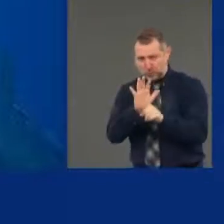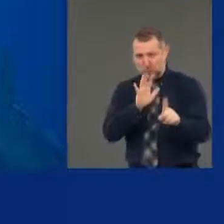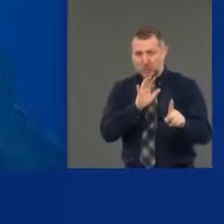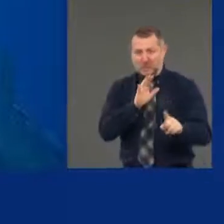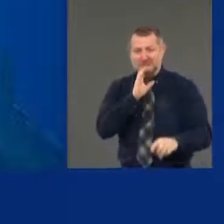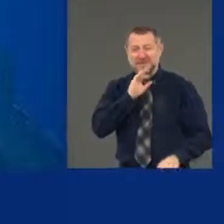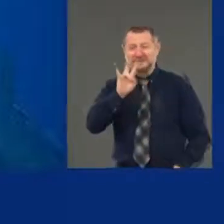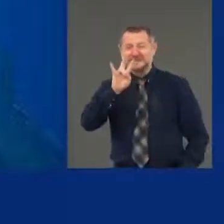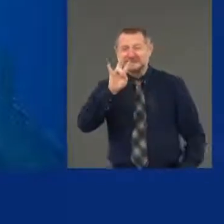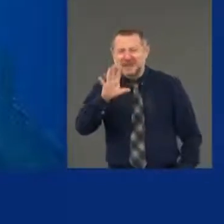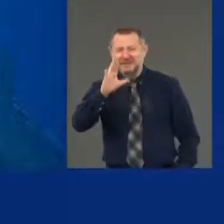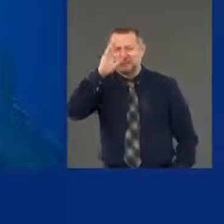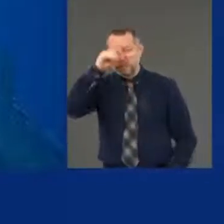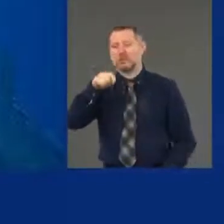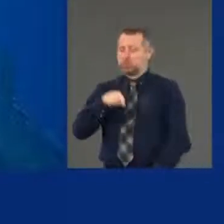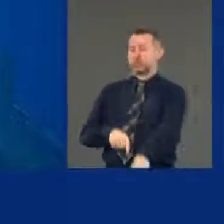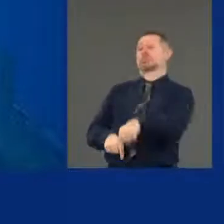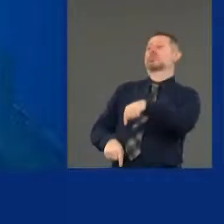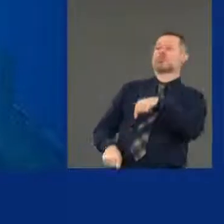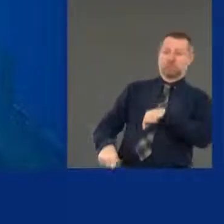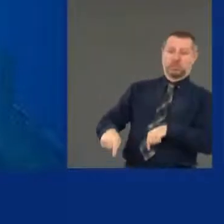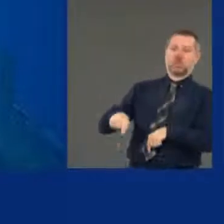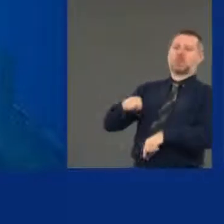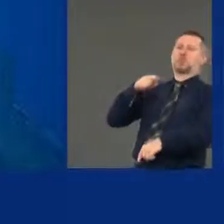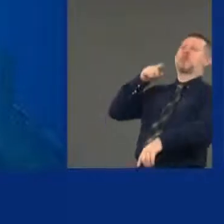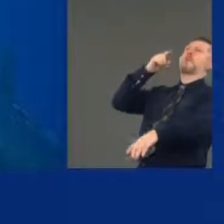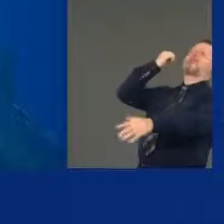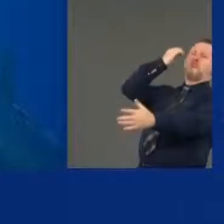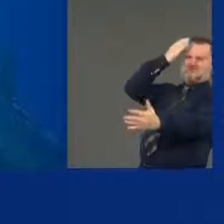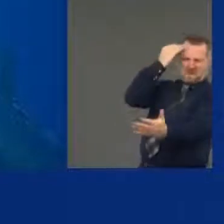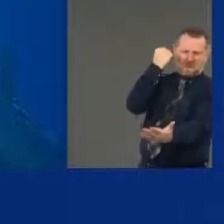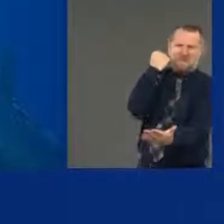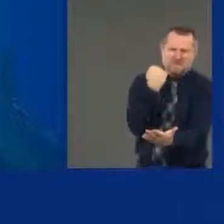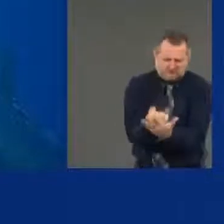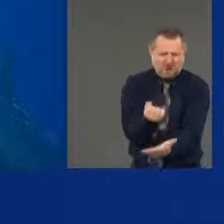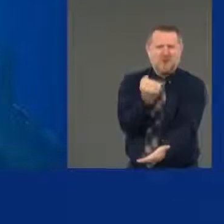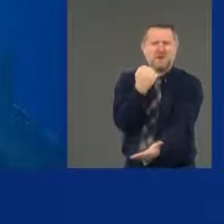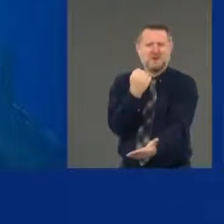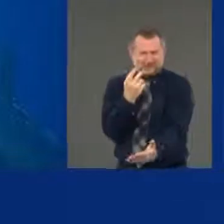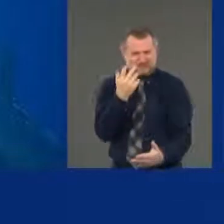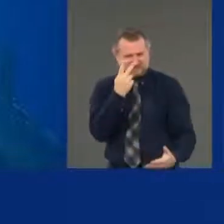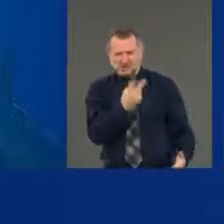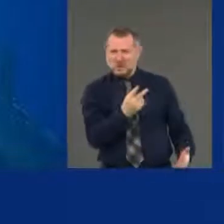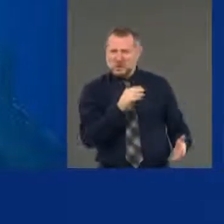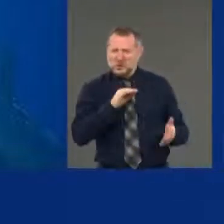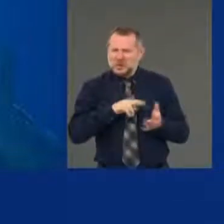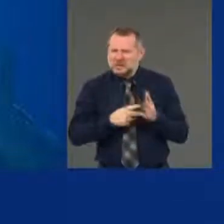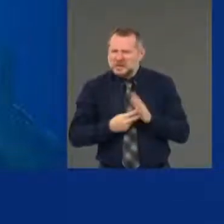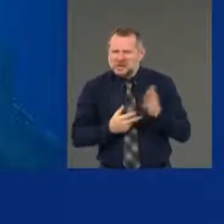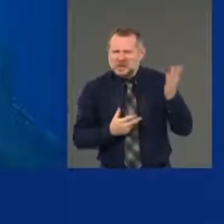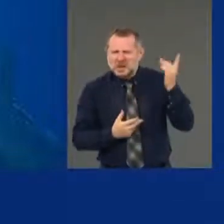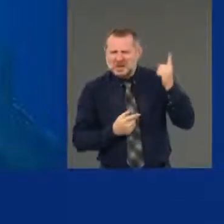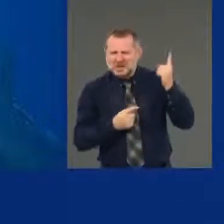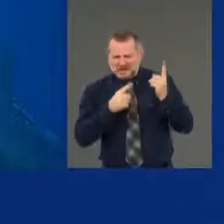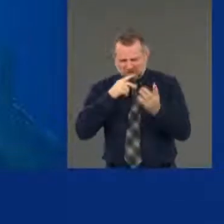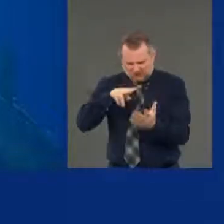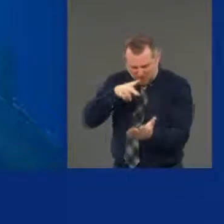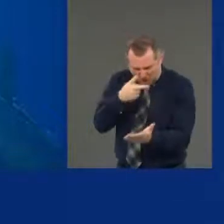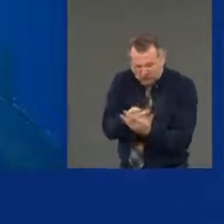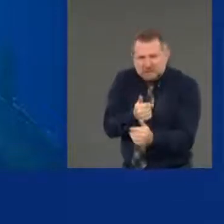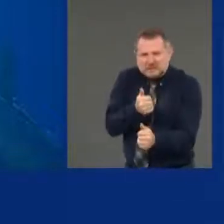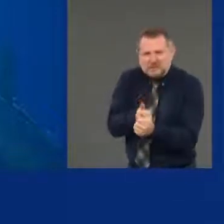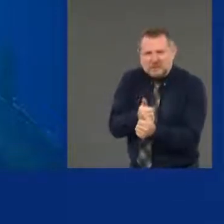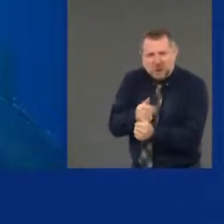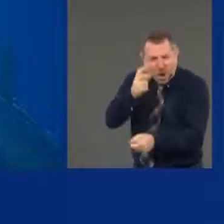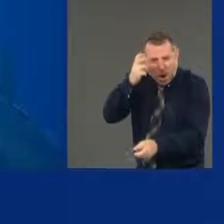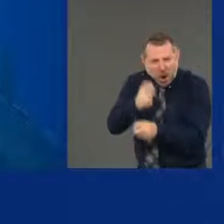on the pavement. What does that even mean? Fell harder than he was pushed.